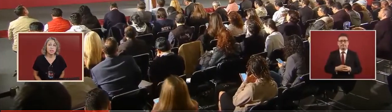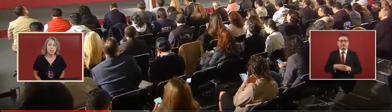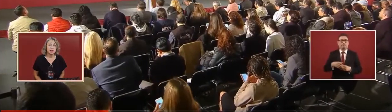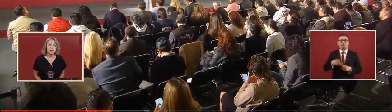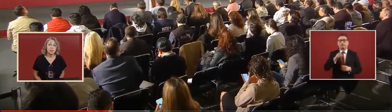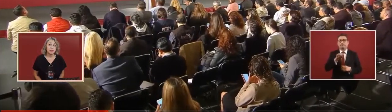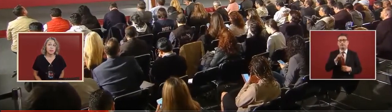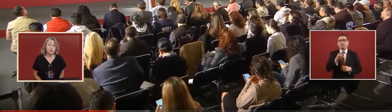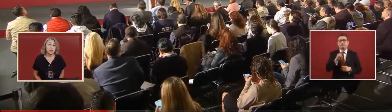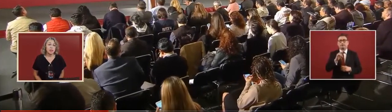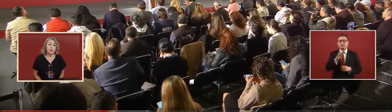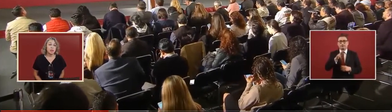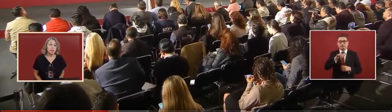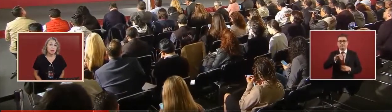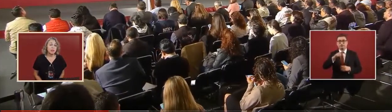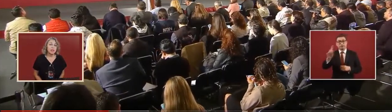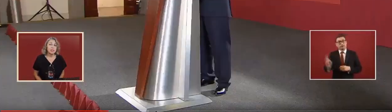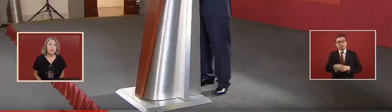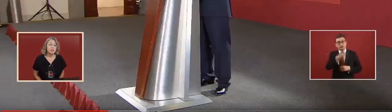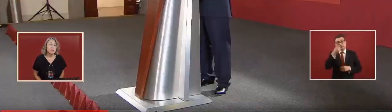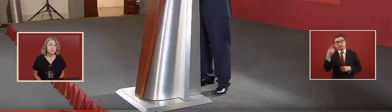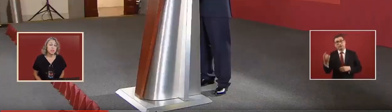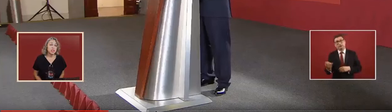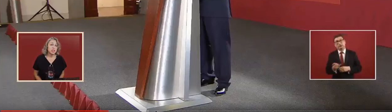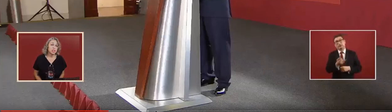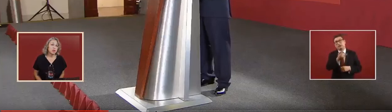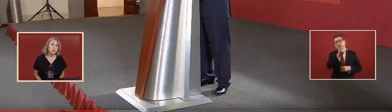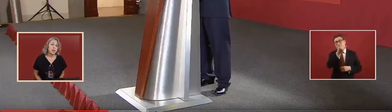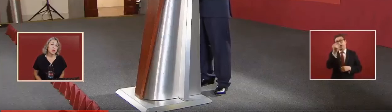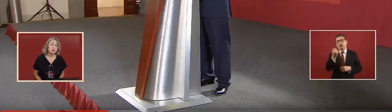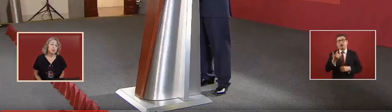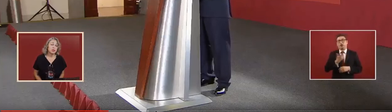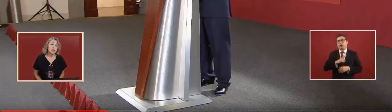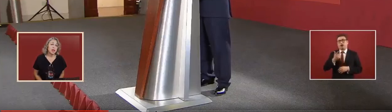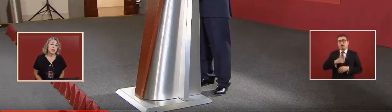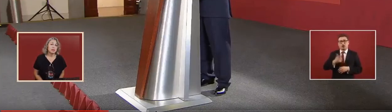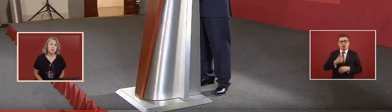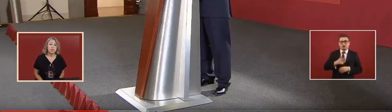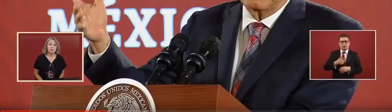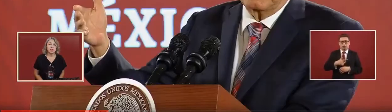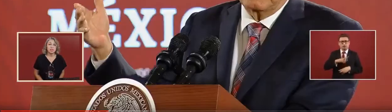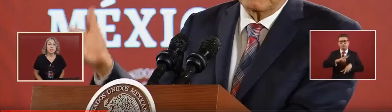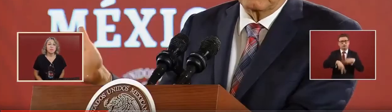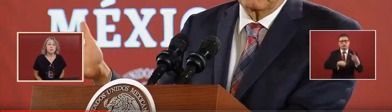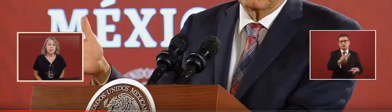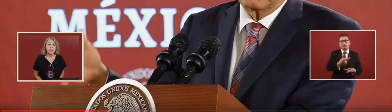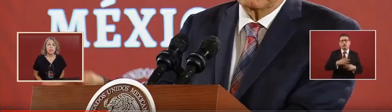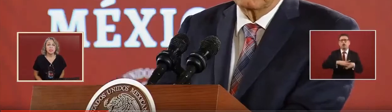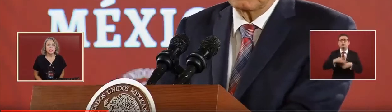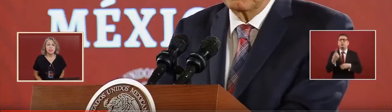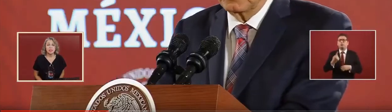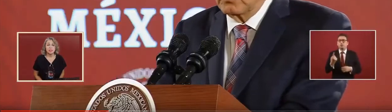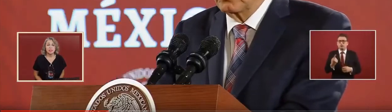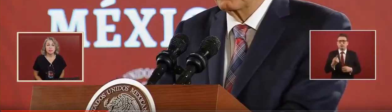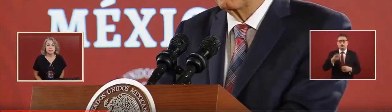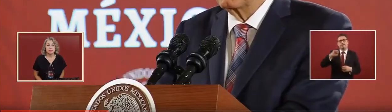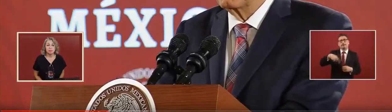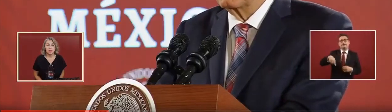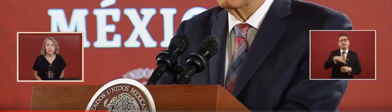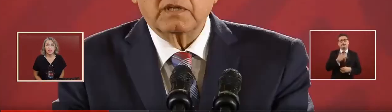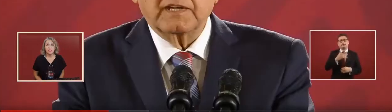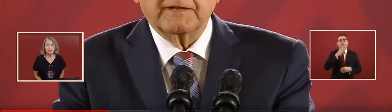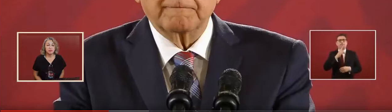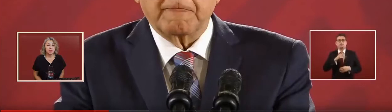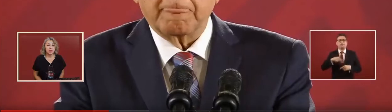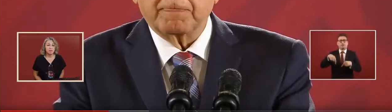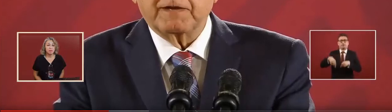Because a lot of the specialists don't want to go to the outskirts because it's easier for them to